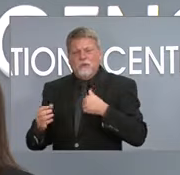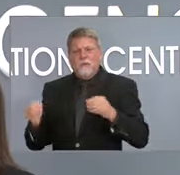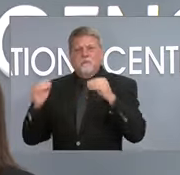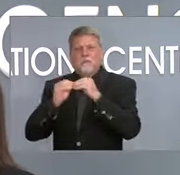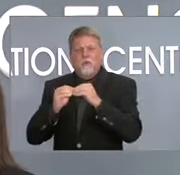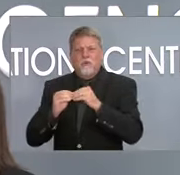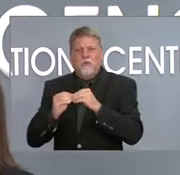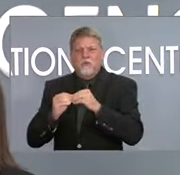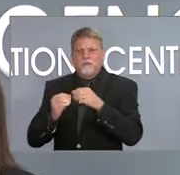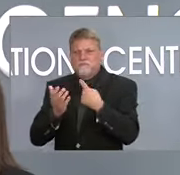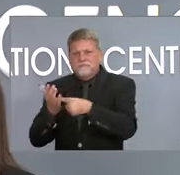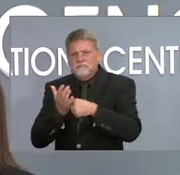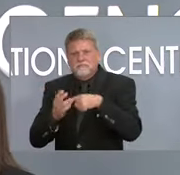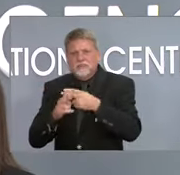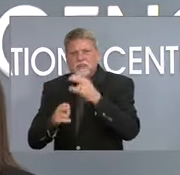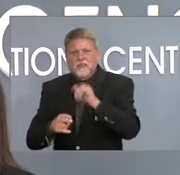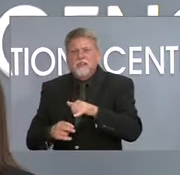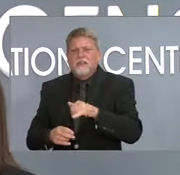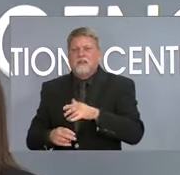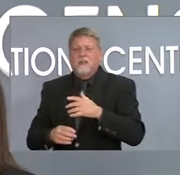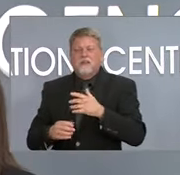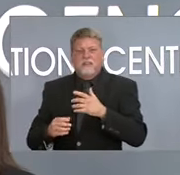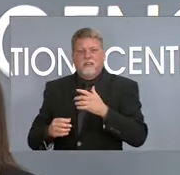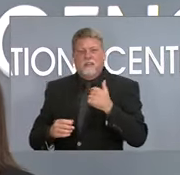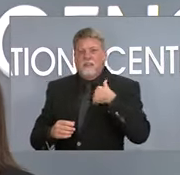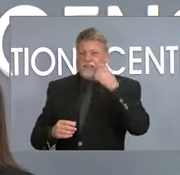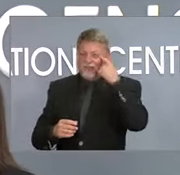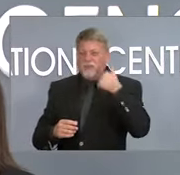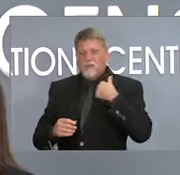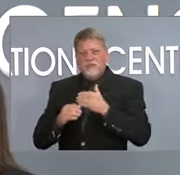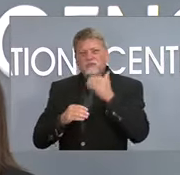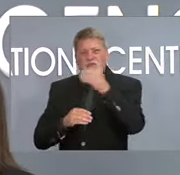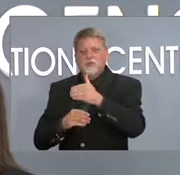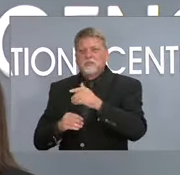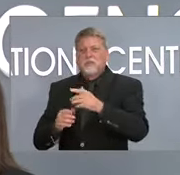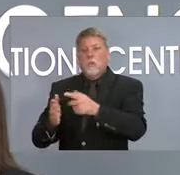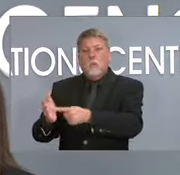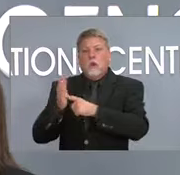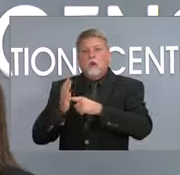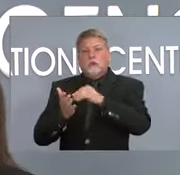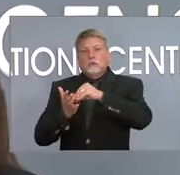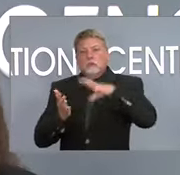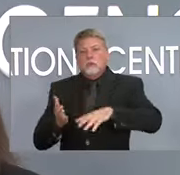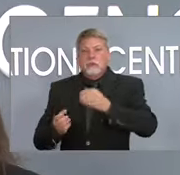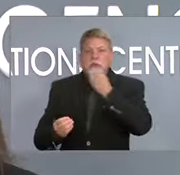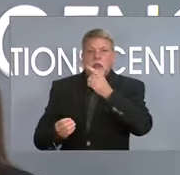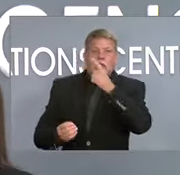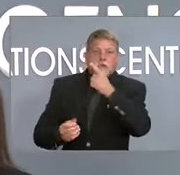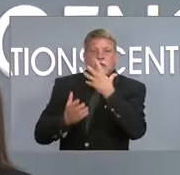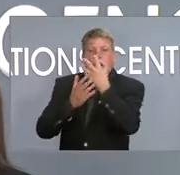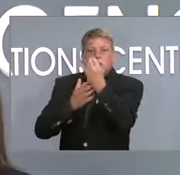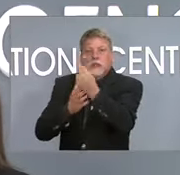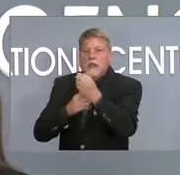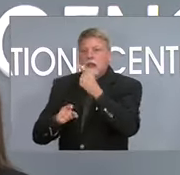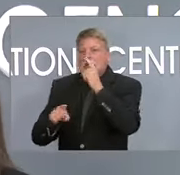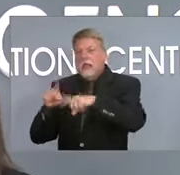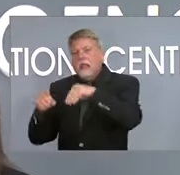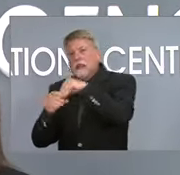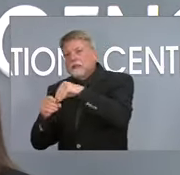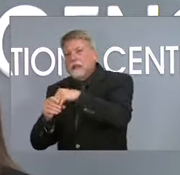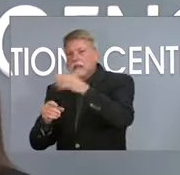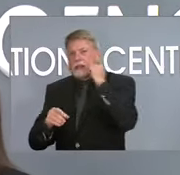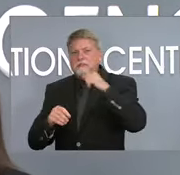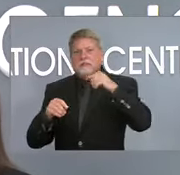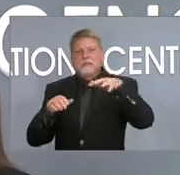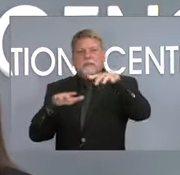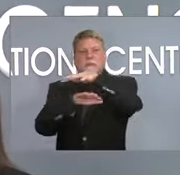ventilation, on lunch outdoors, things like that? Or do you feel like you've said it's part of a layered strategy with masks and vaccines? Do you feel